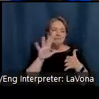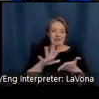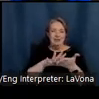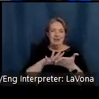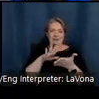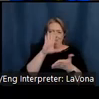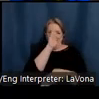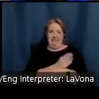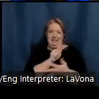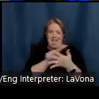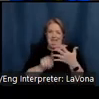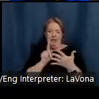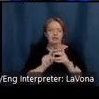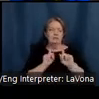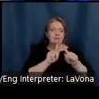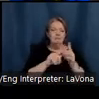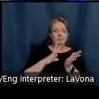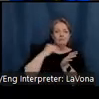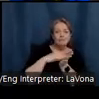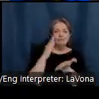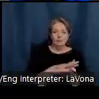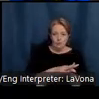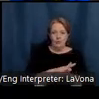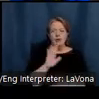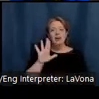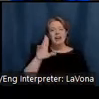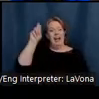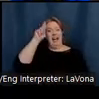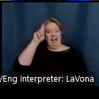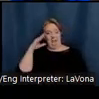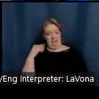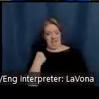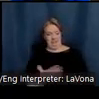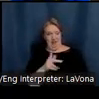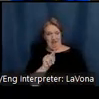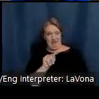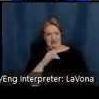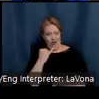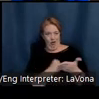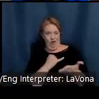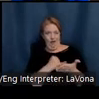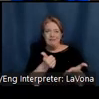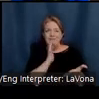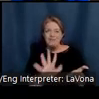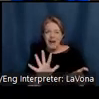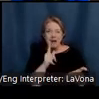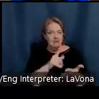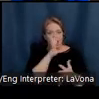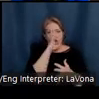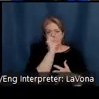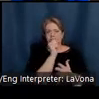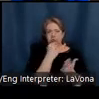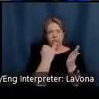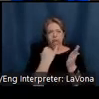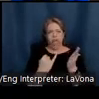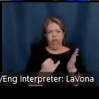Steele a small paint set when he was just five years old, and his interests grew from there. He began formal